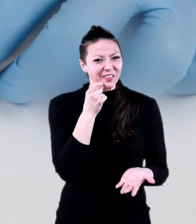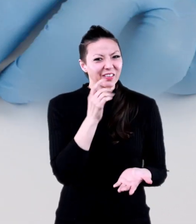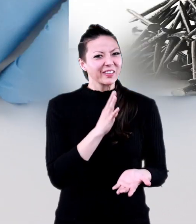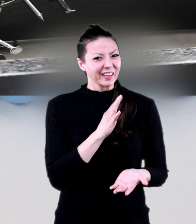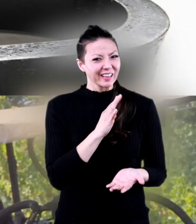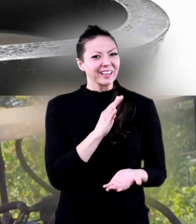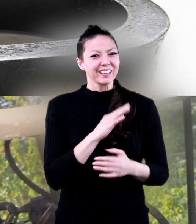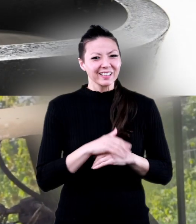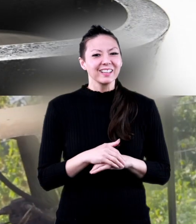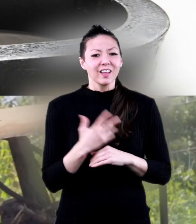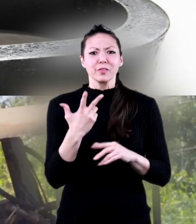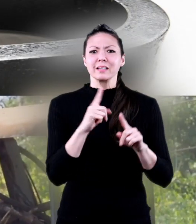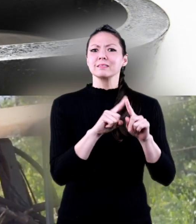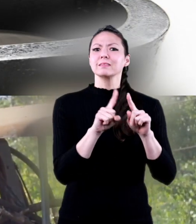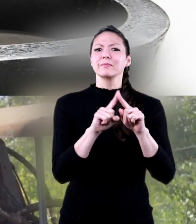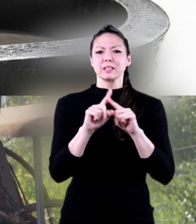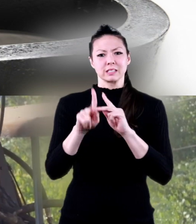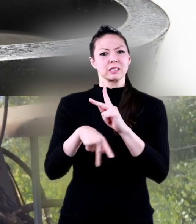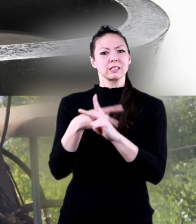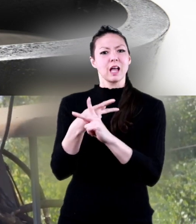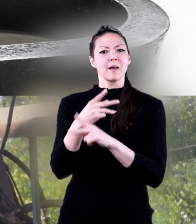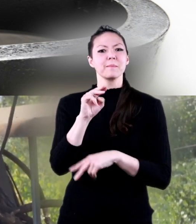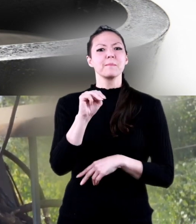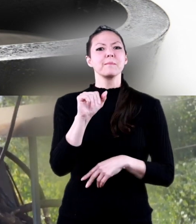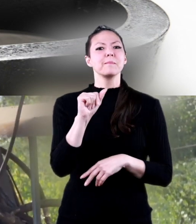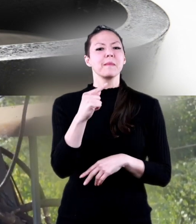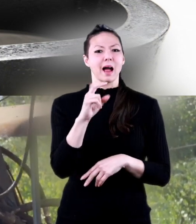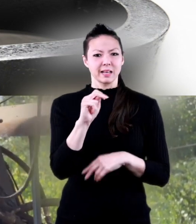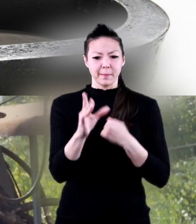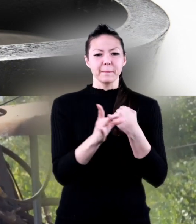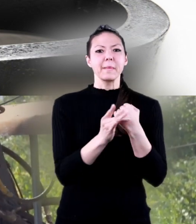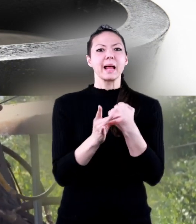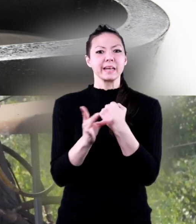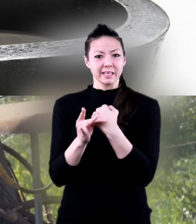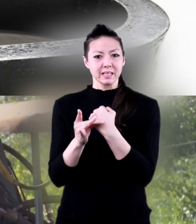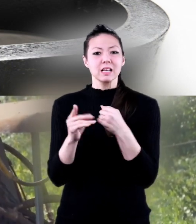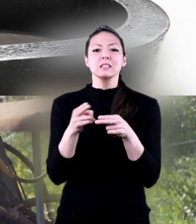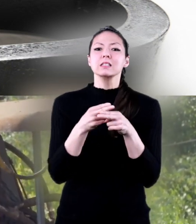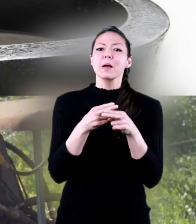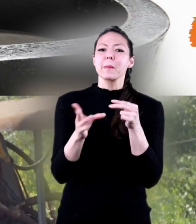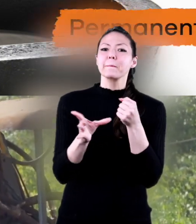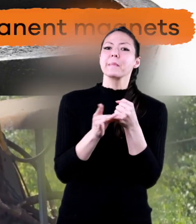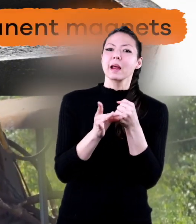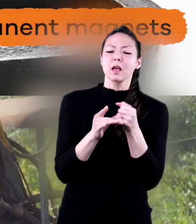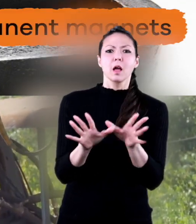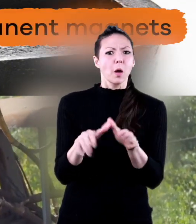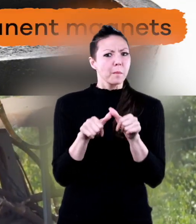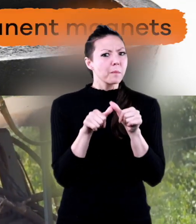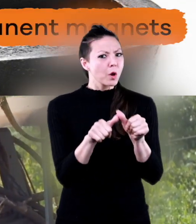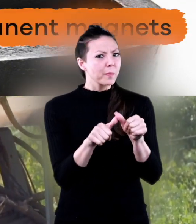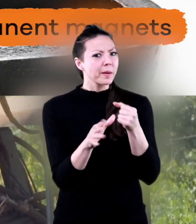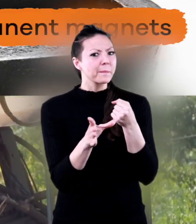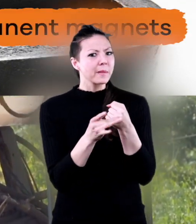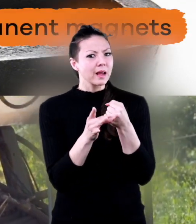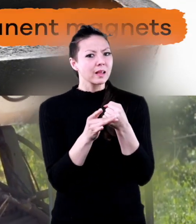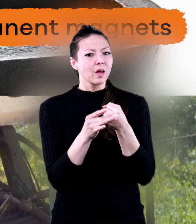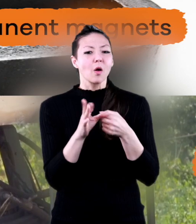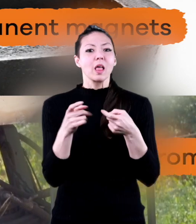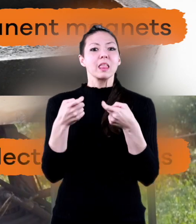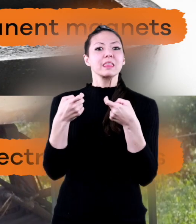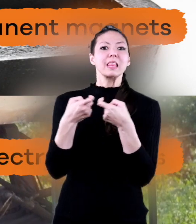There are three different types of magnets. Temporary magnets, permanent magnets,